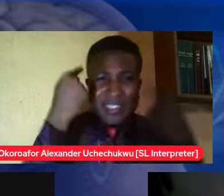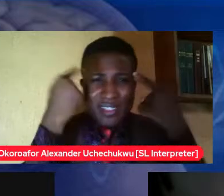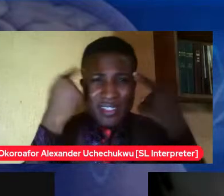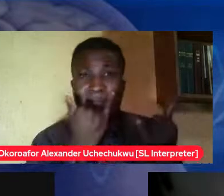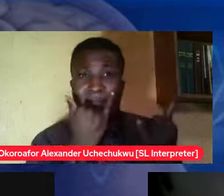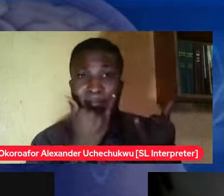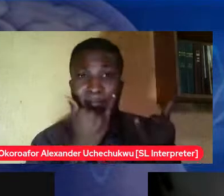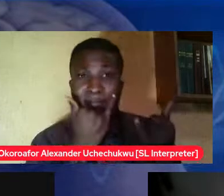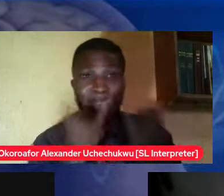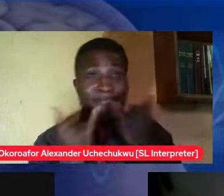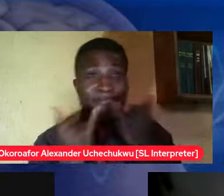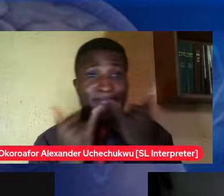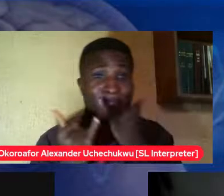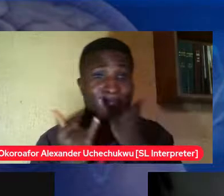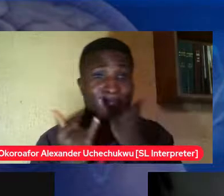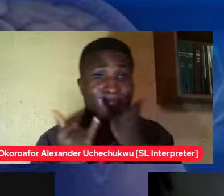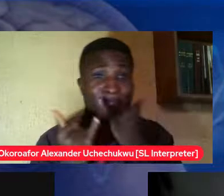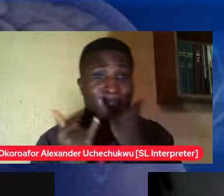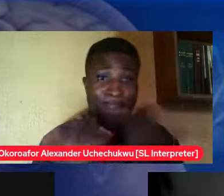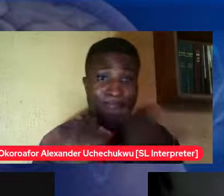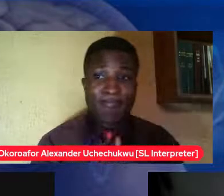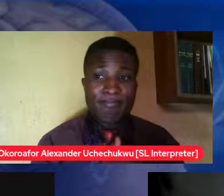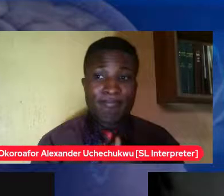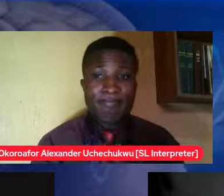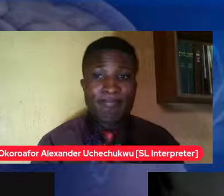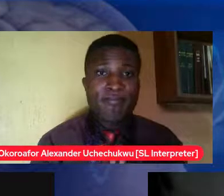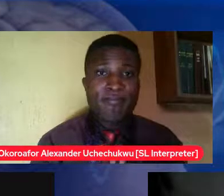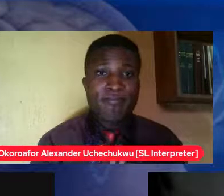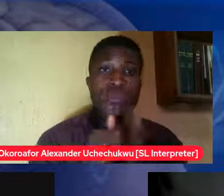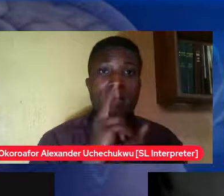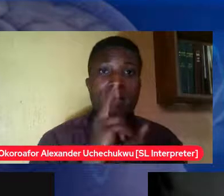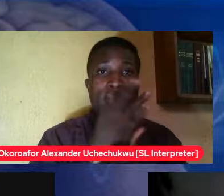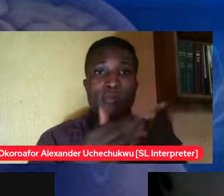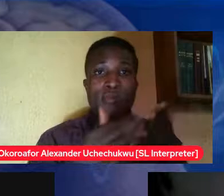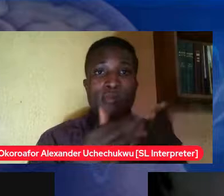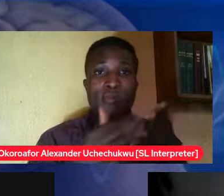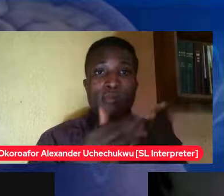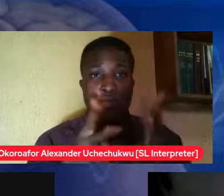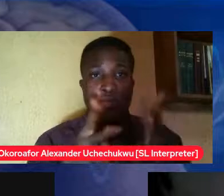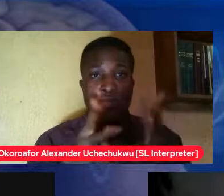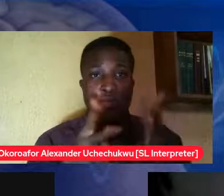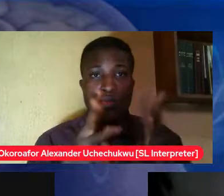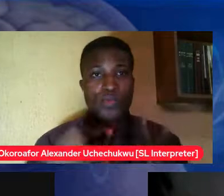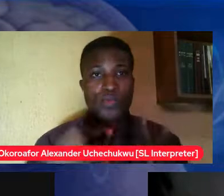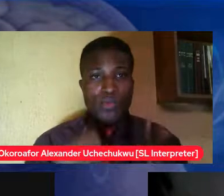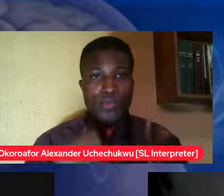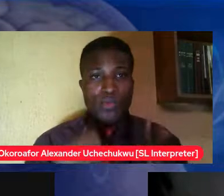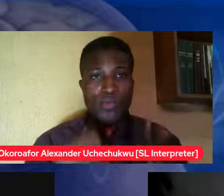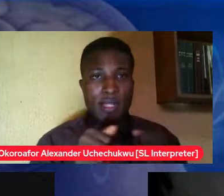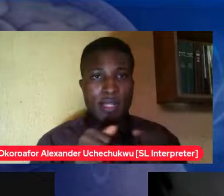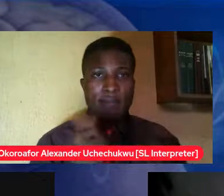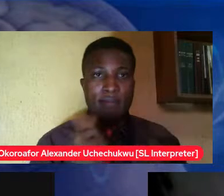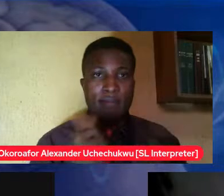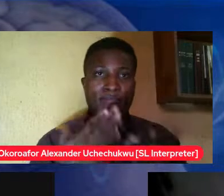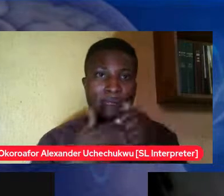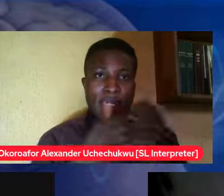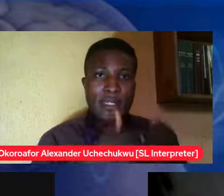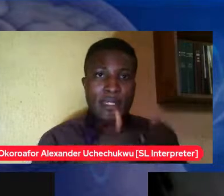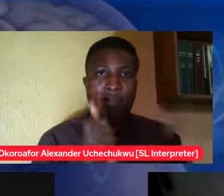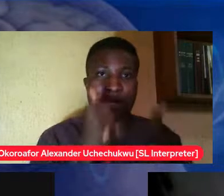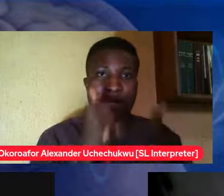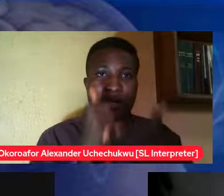guide them and just help them control it I have a quick question there yes